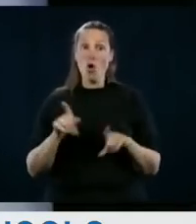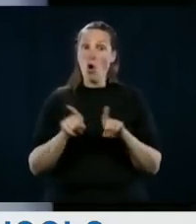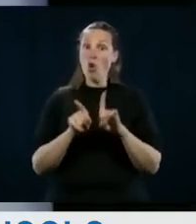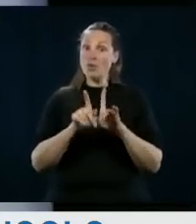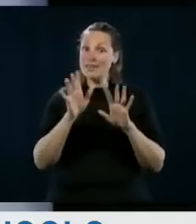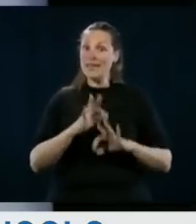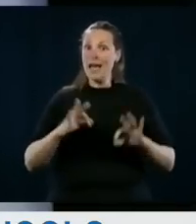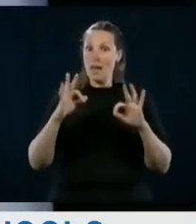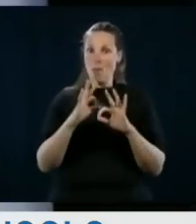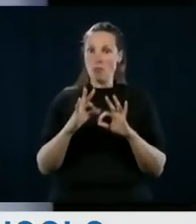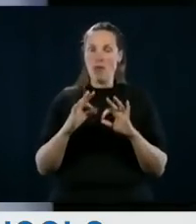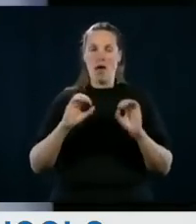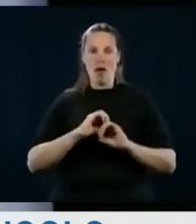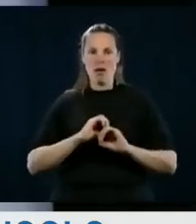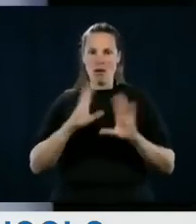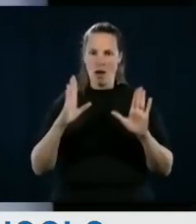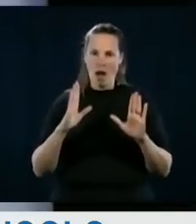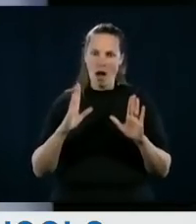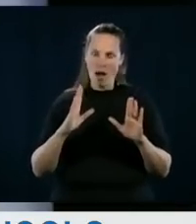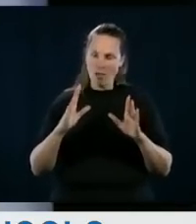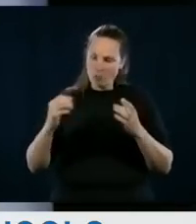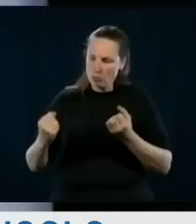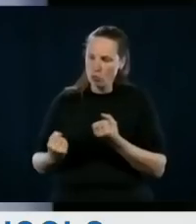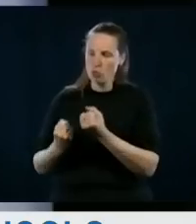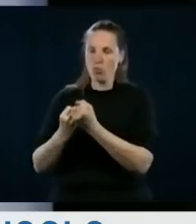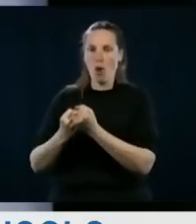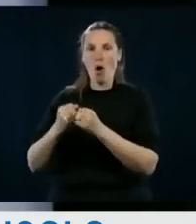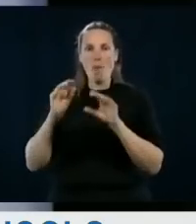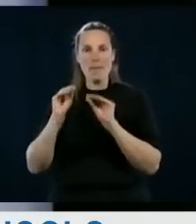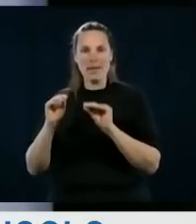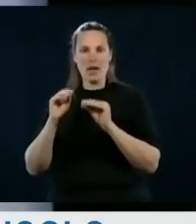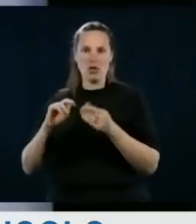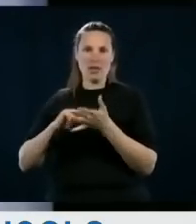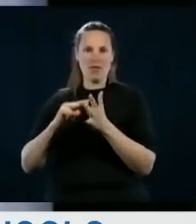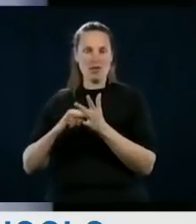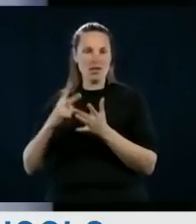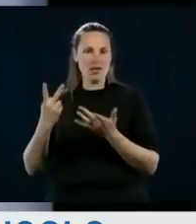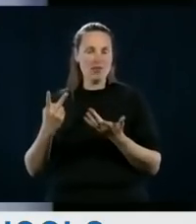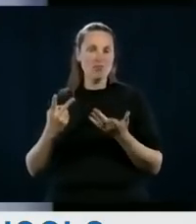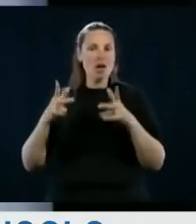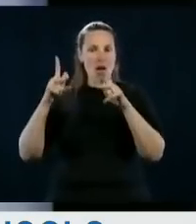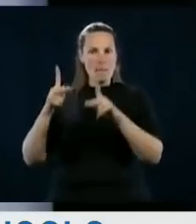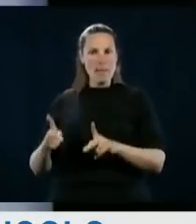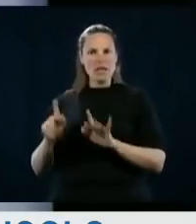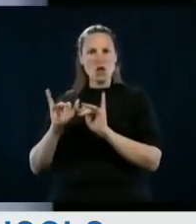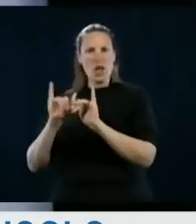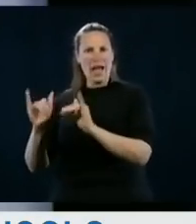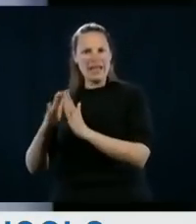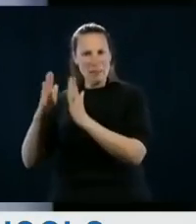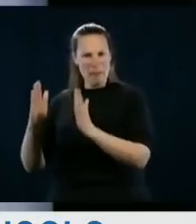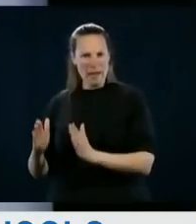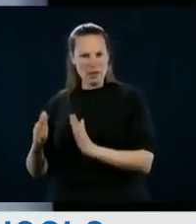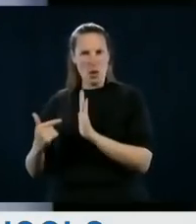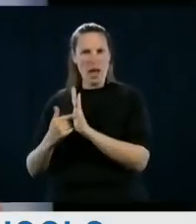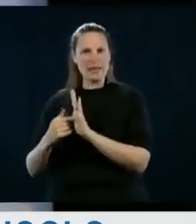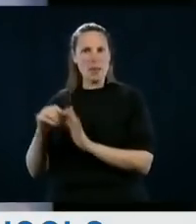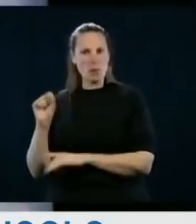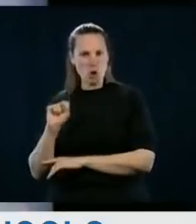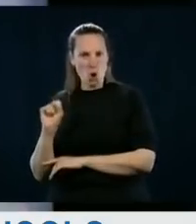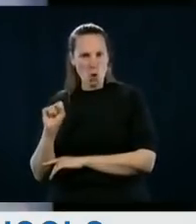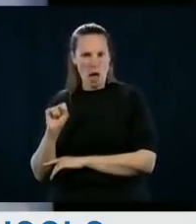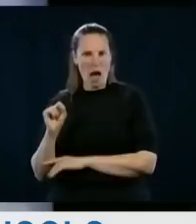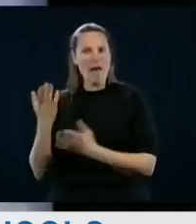life of those people. They will be given educational support that is improved. And here I'm talking about those who will also be staying at home,